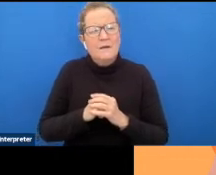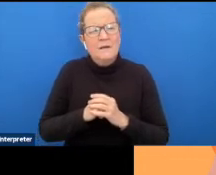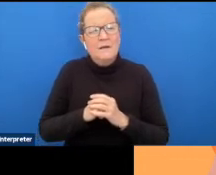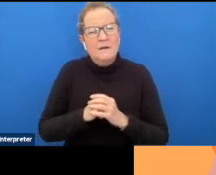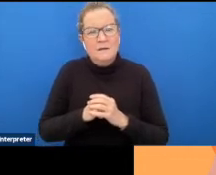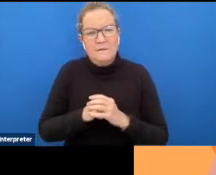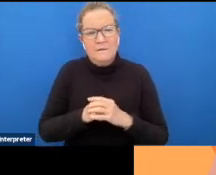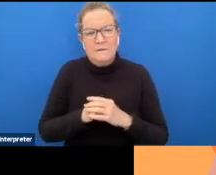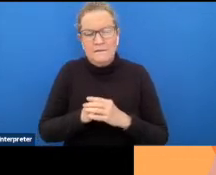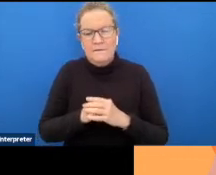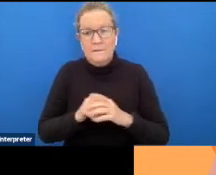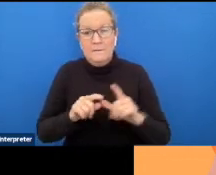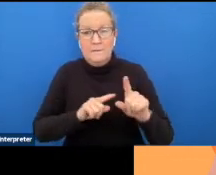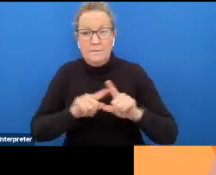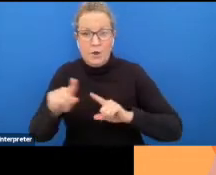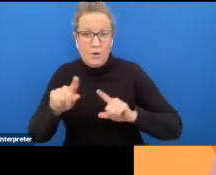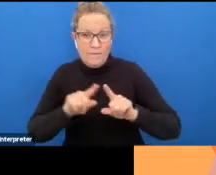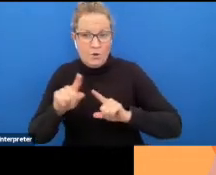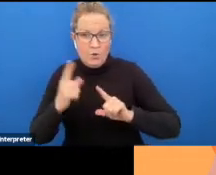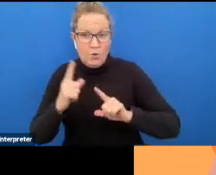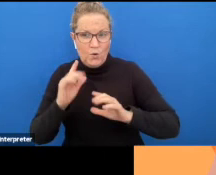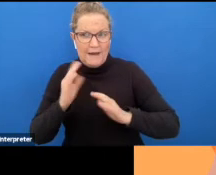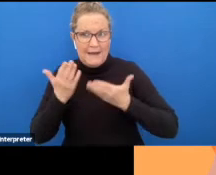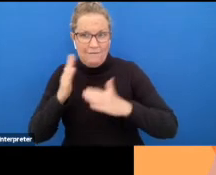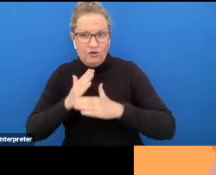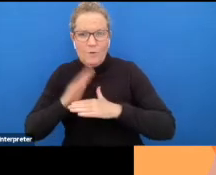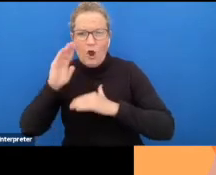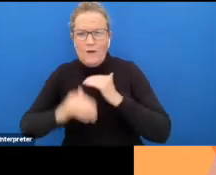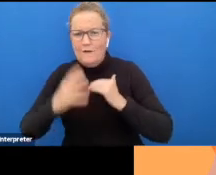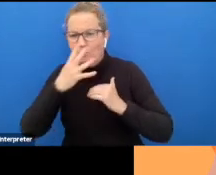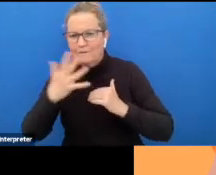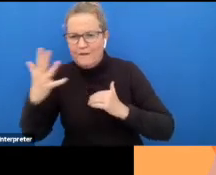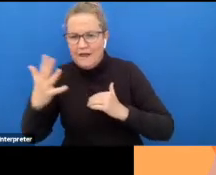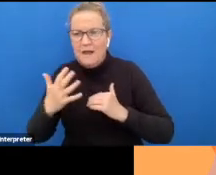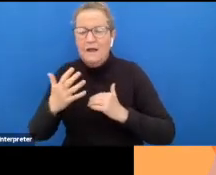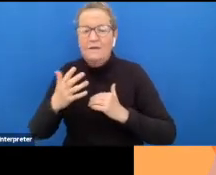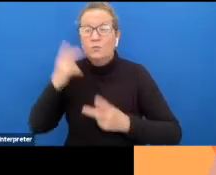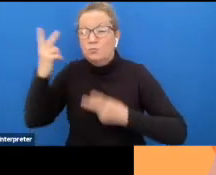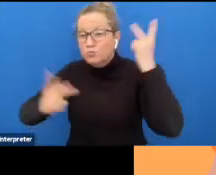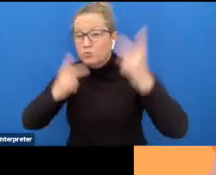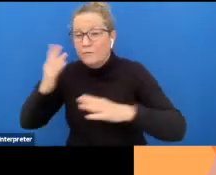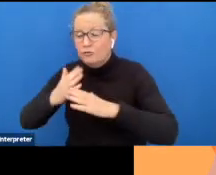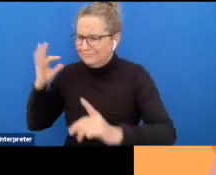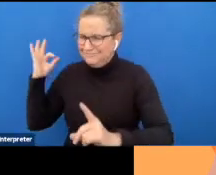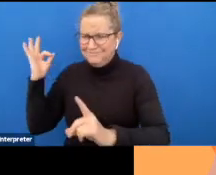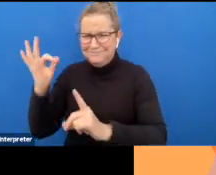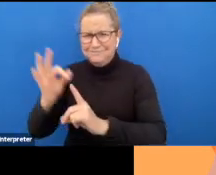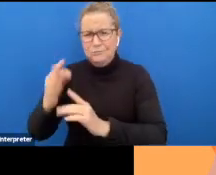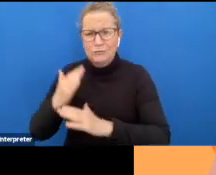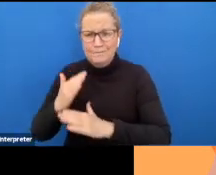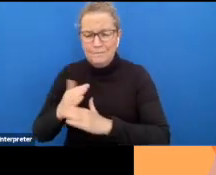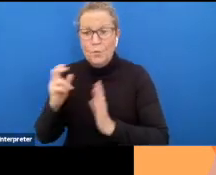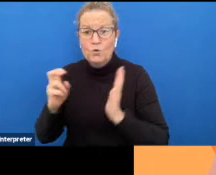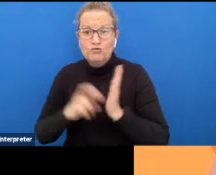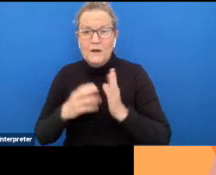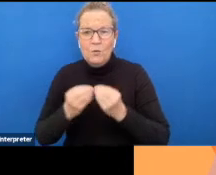that we're looking at uh women aged over 45 job seekers who are long-term unemployed uh job seekers registered with the jobs